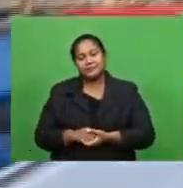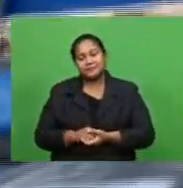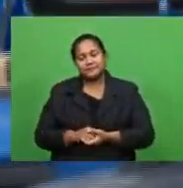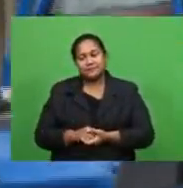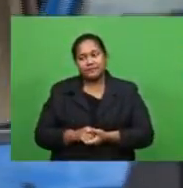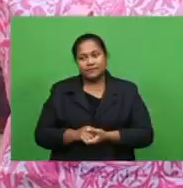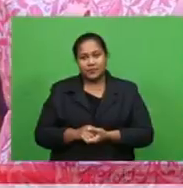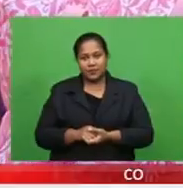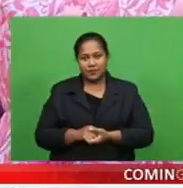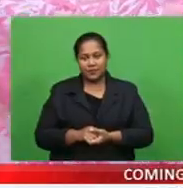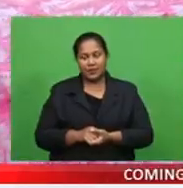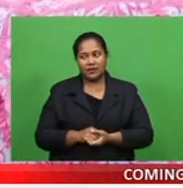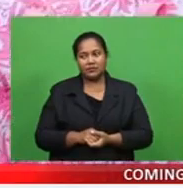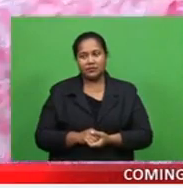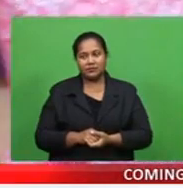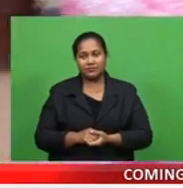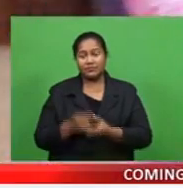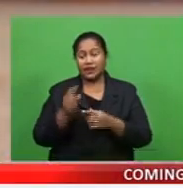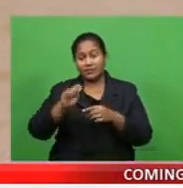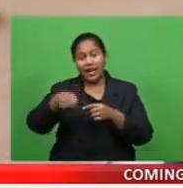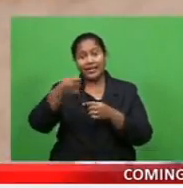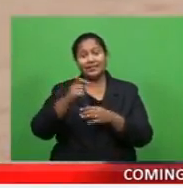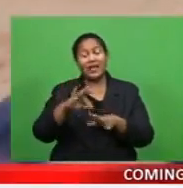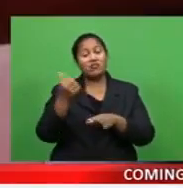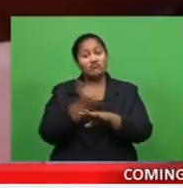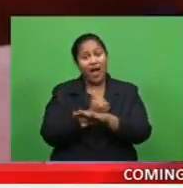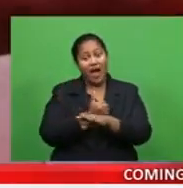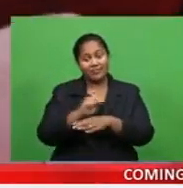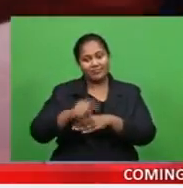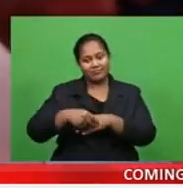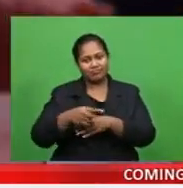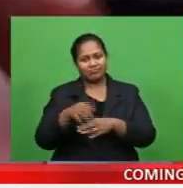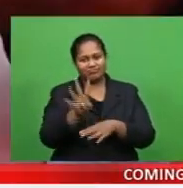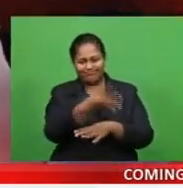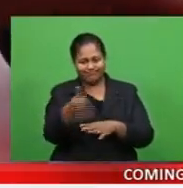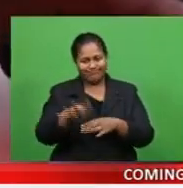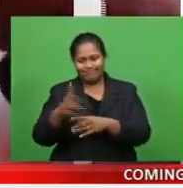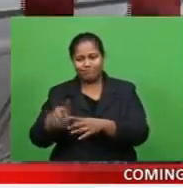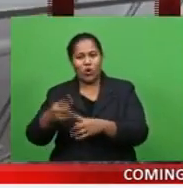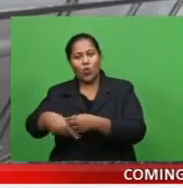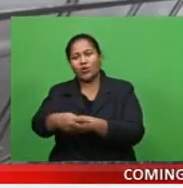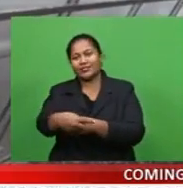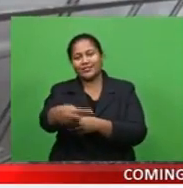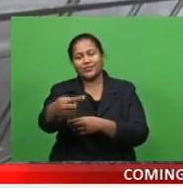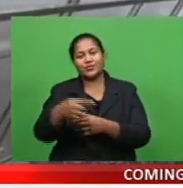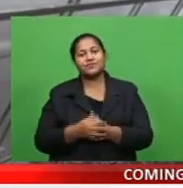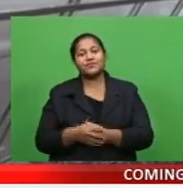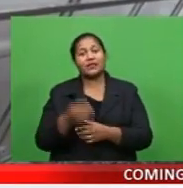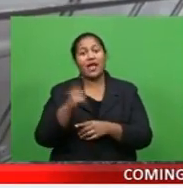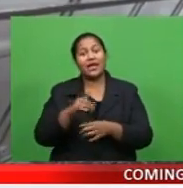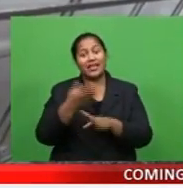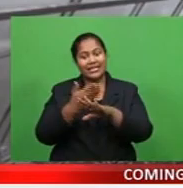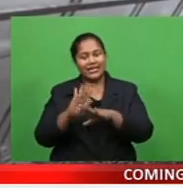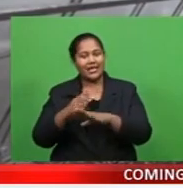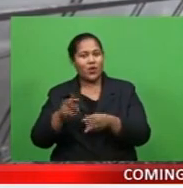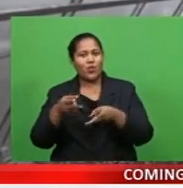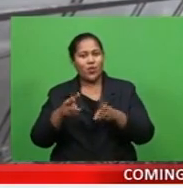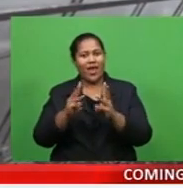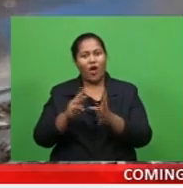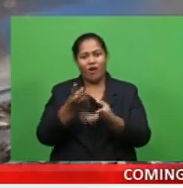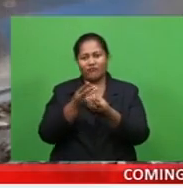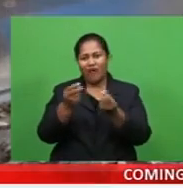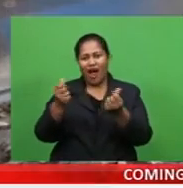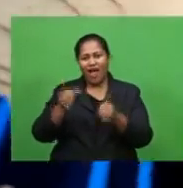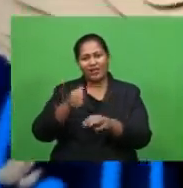News. Up ahead drug raids continue. A new method of drying kava.